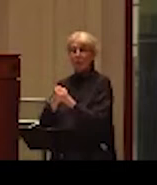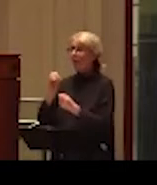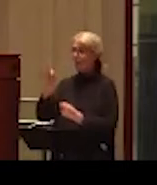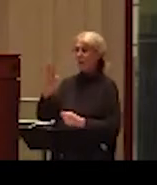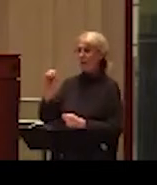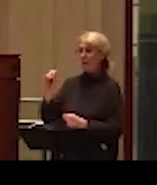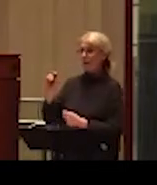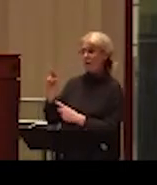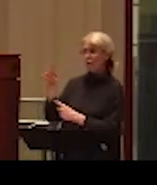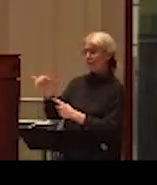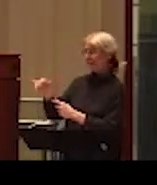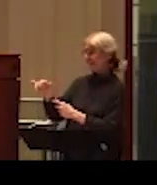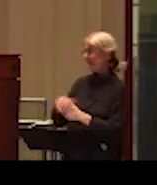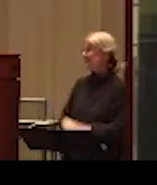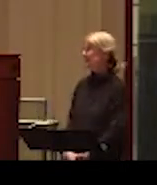So if you want to step forward.